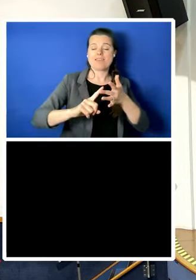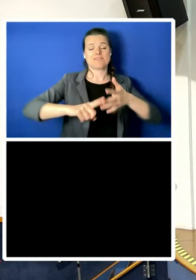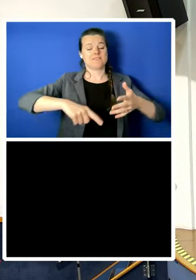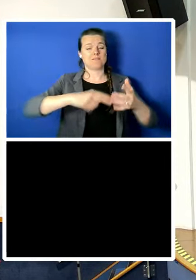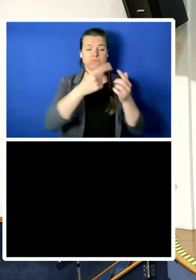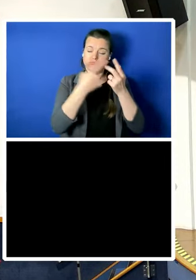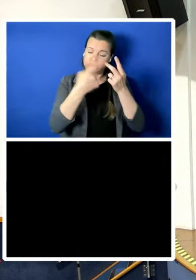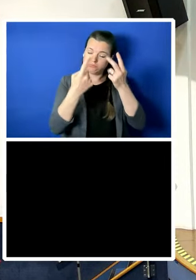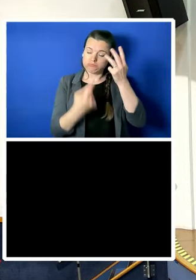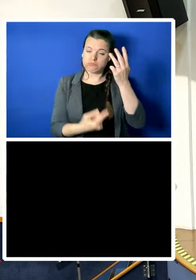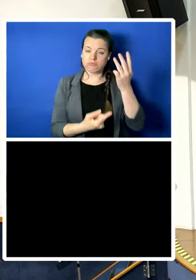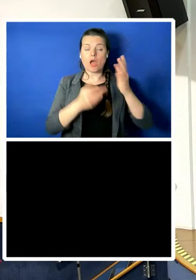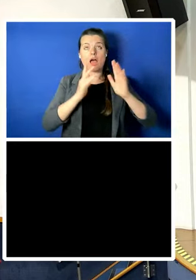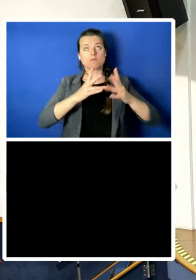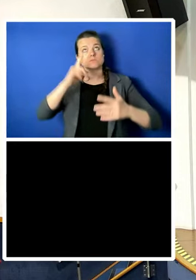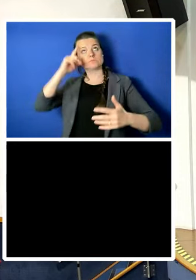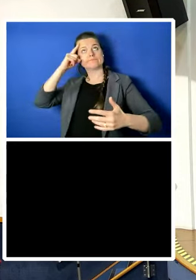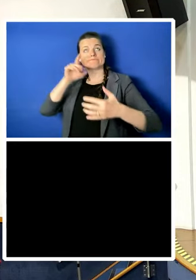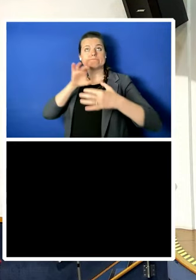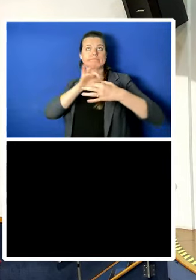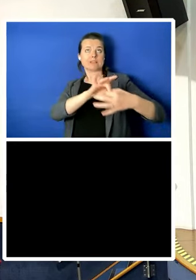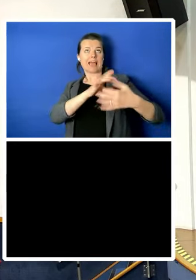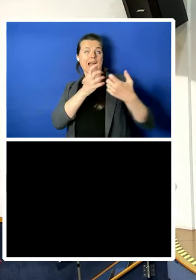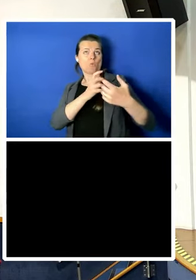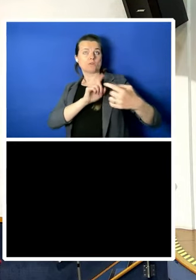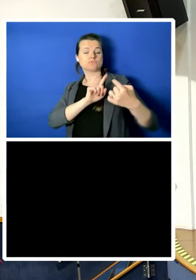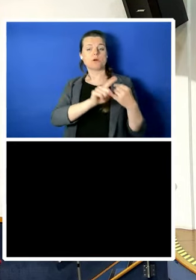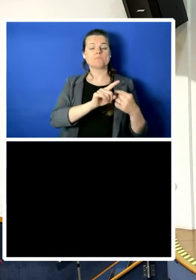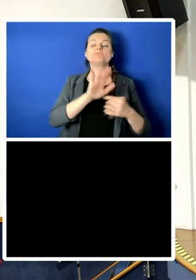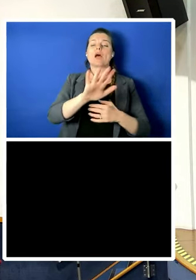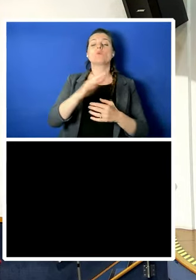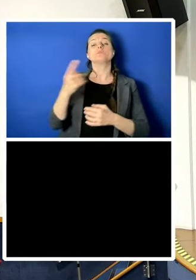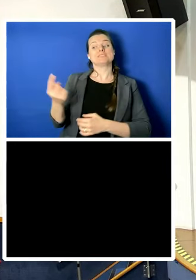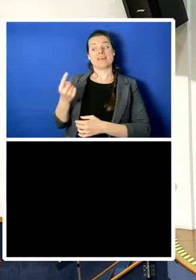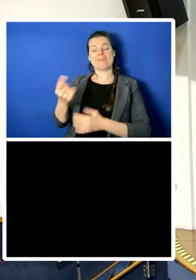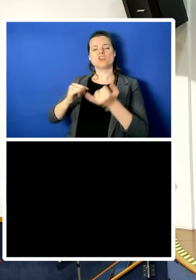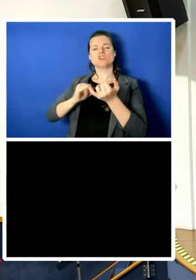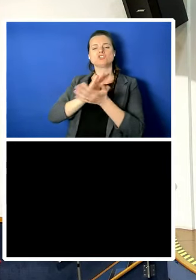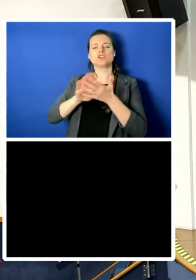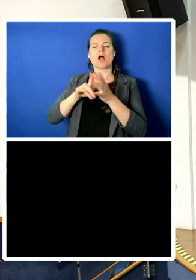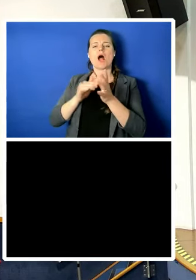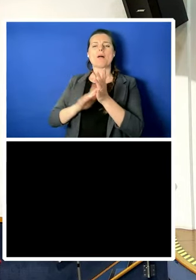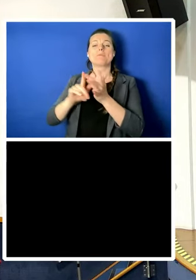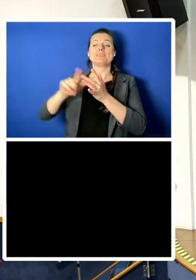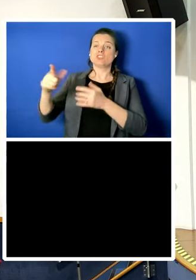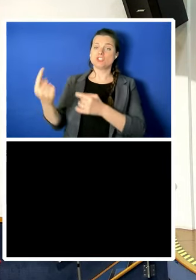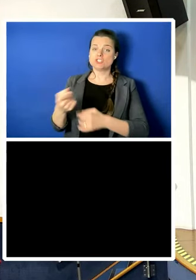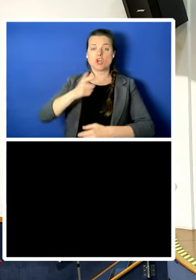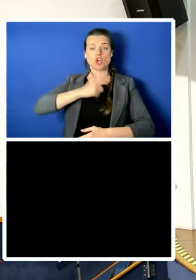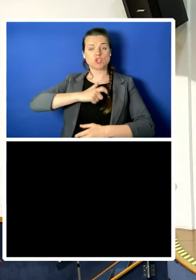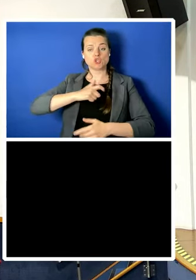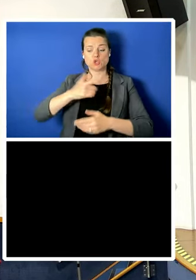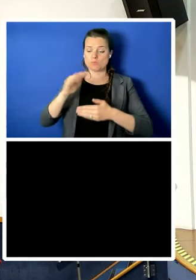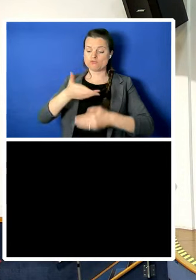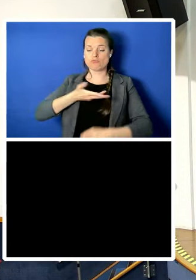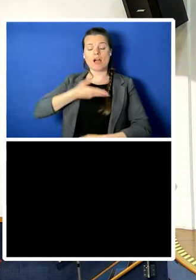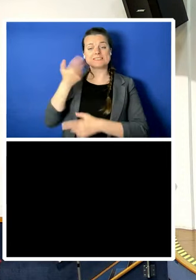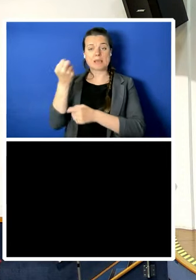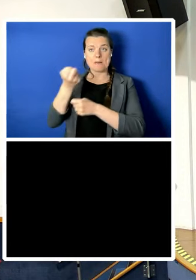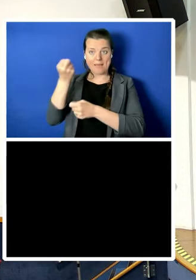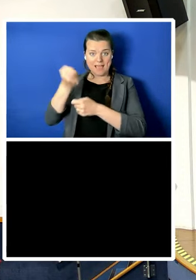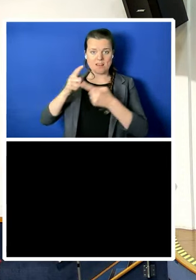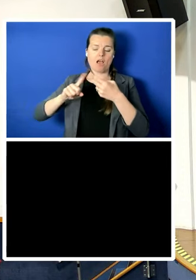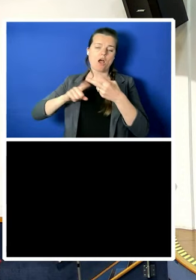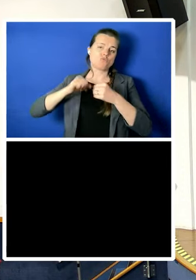Shami Chakrabati is a leading British human rights lawyer and a campaigner who has written and broadcast widely and held several public